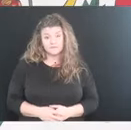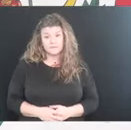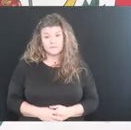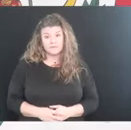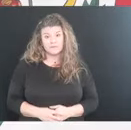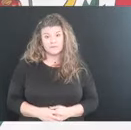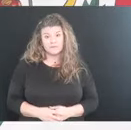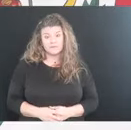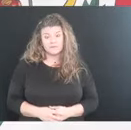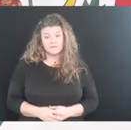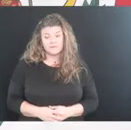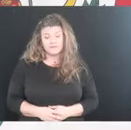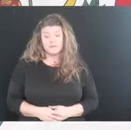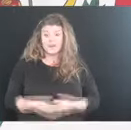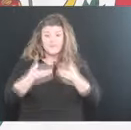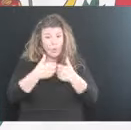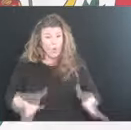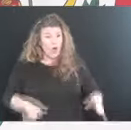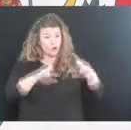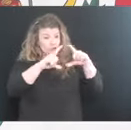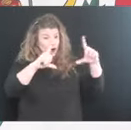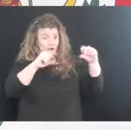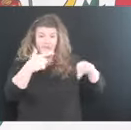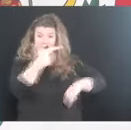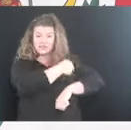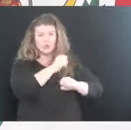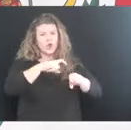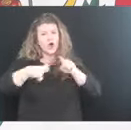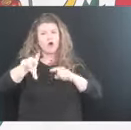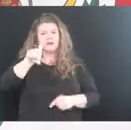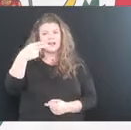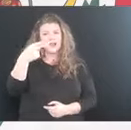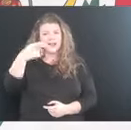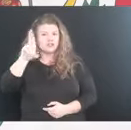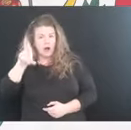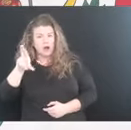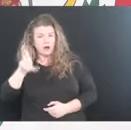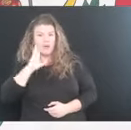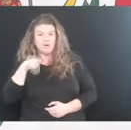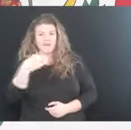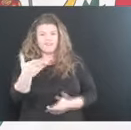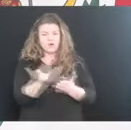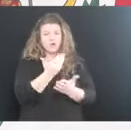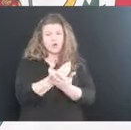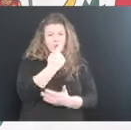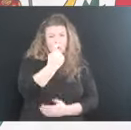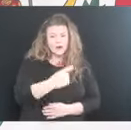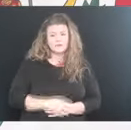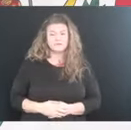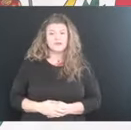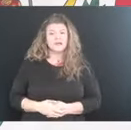If you lost your card, call DHHR, the age eligibility five and older.